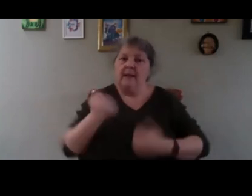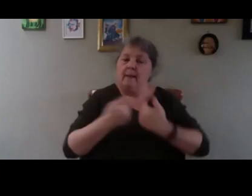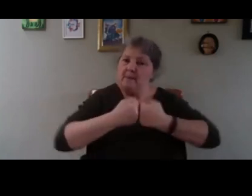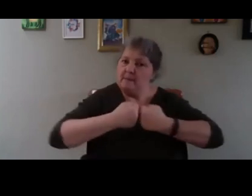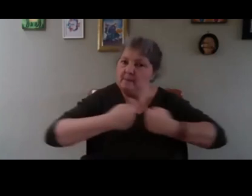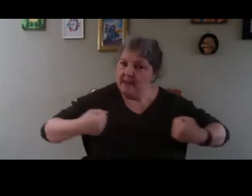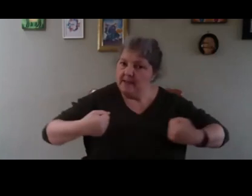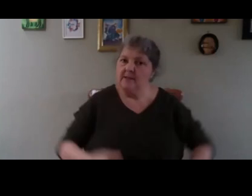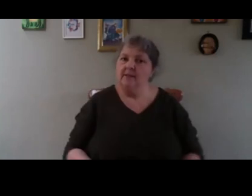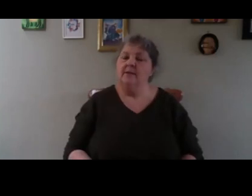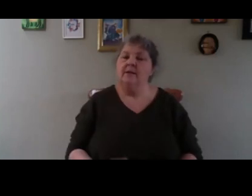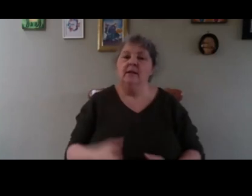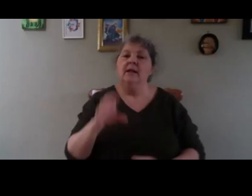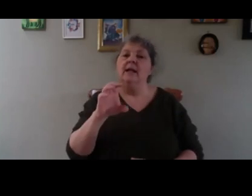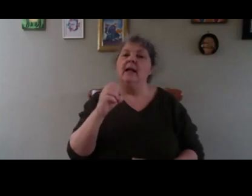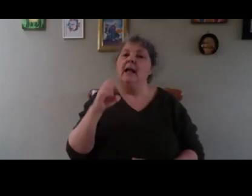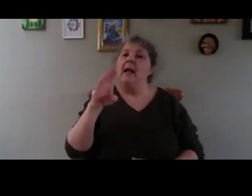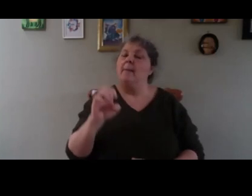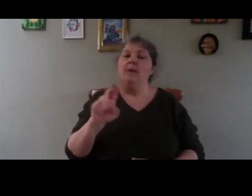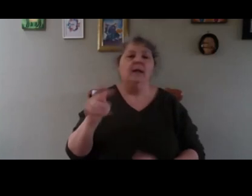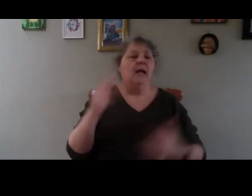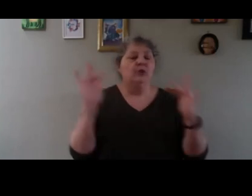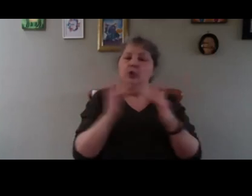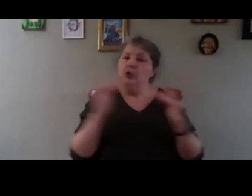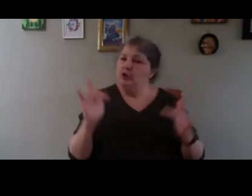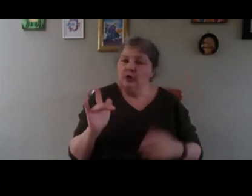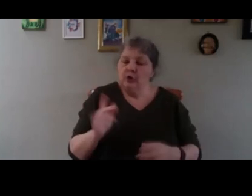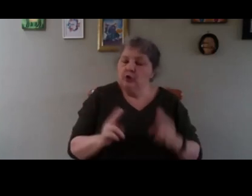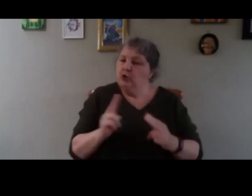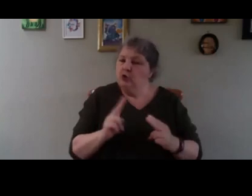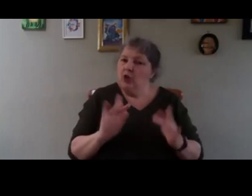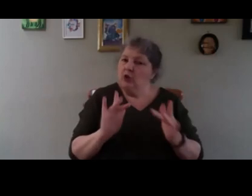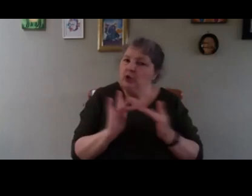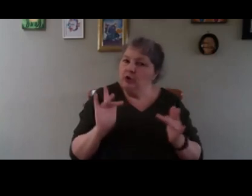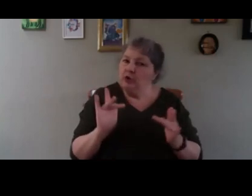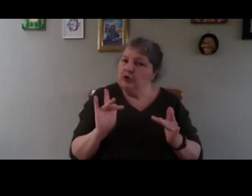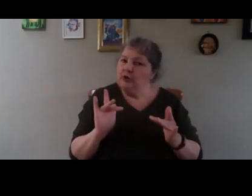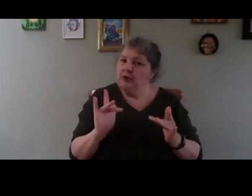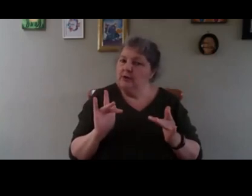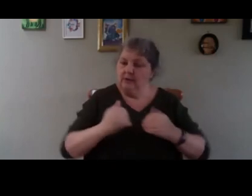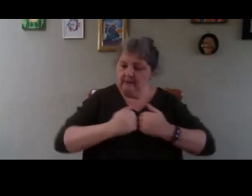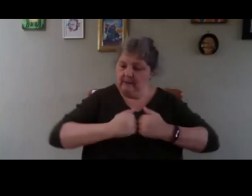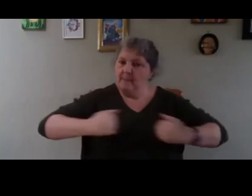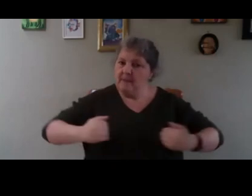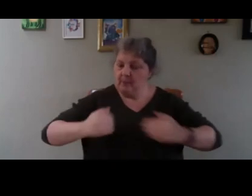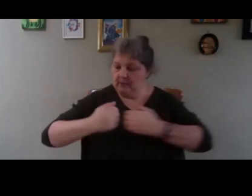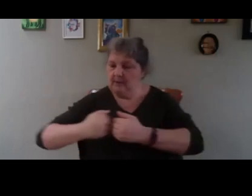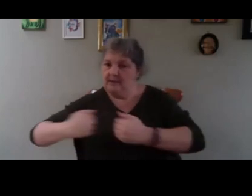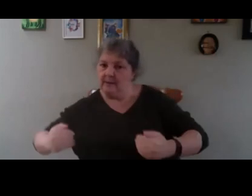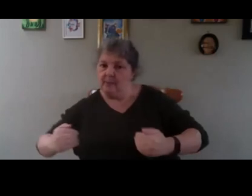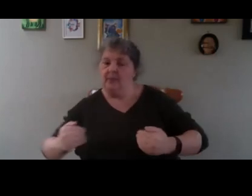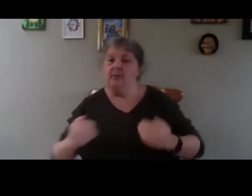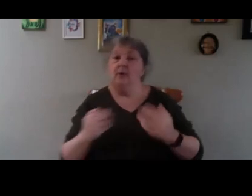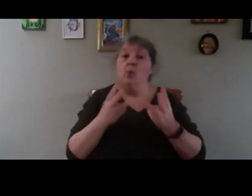should never touch itself like this cable should never touch itself it's going to take on fire going to have fire